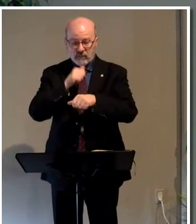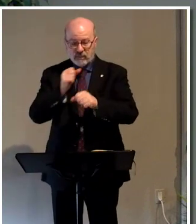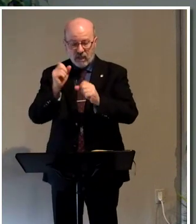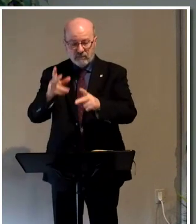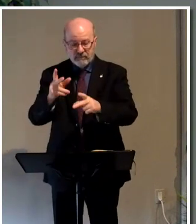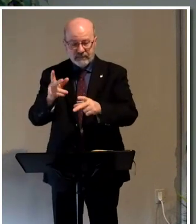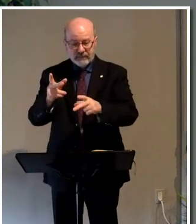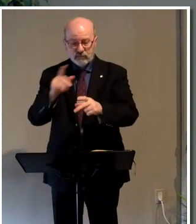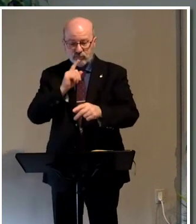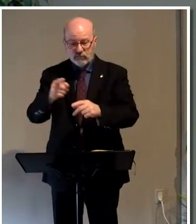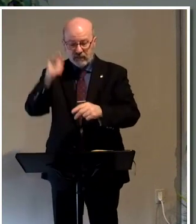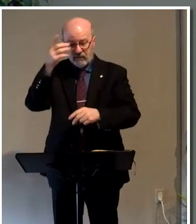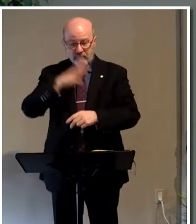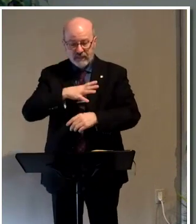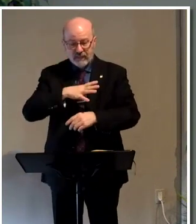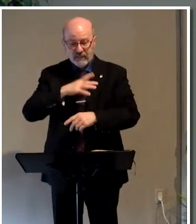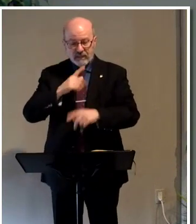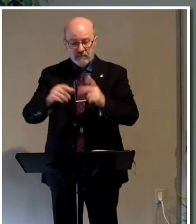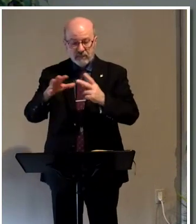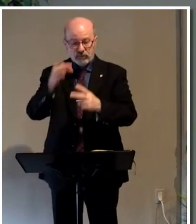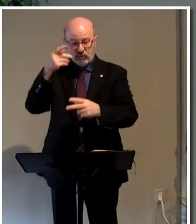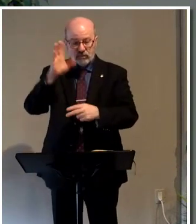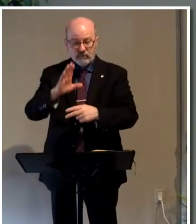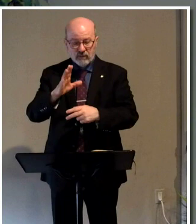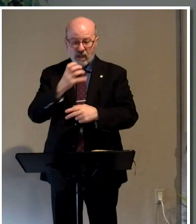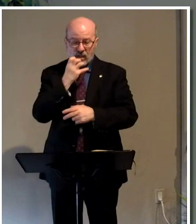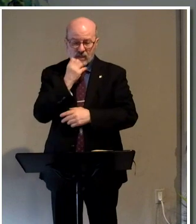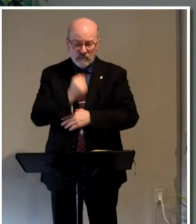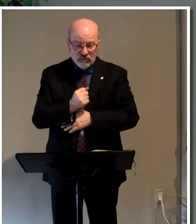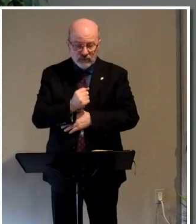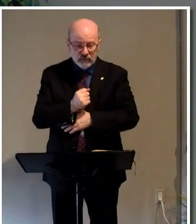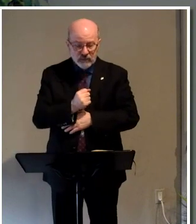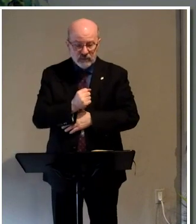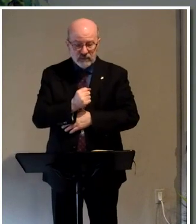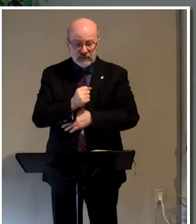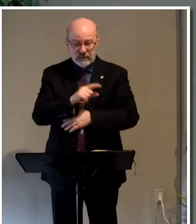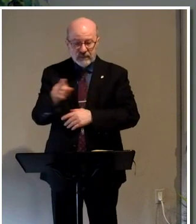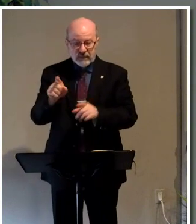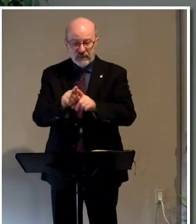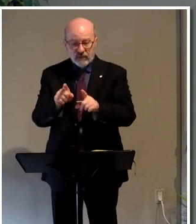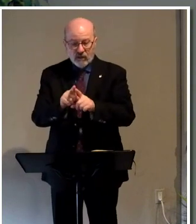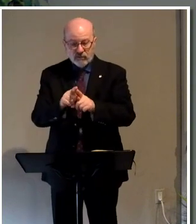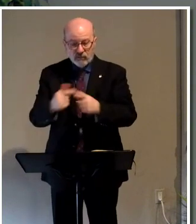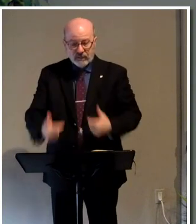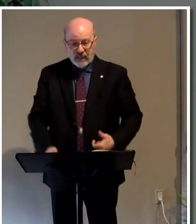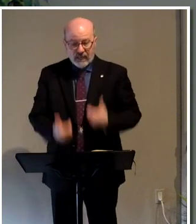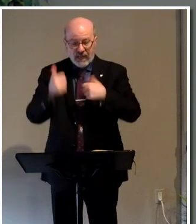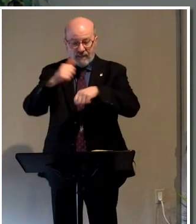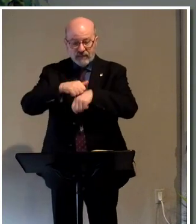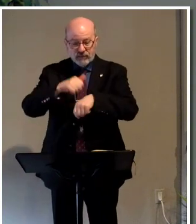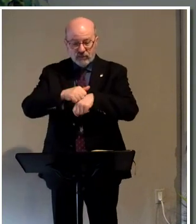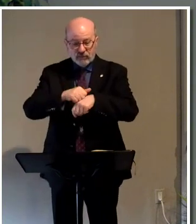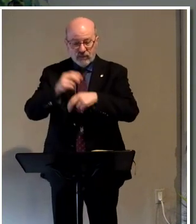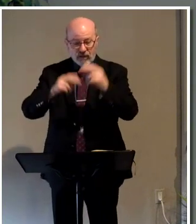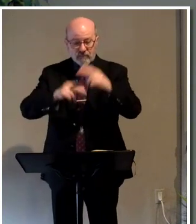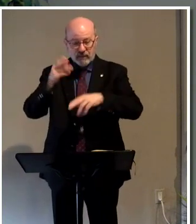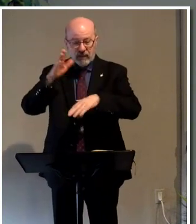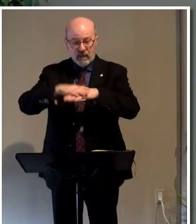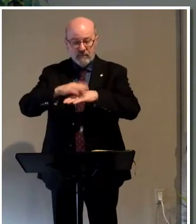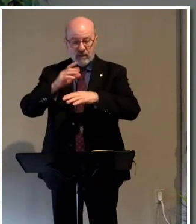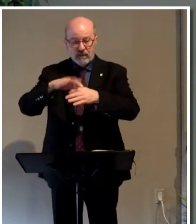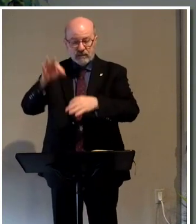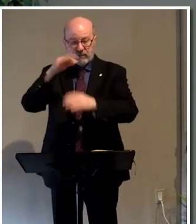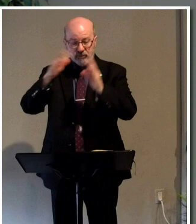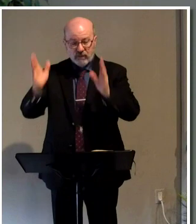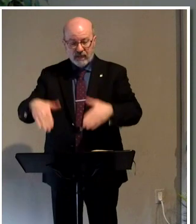disallowed in deed of men, but chosen of God and precious. Ye also as lively stones are built up